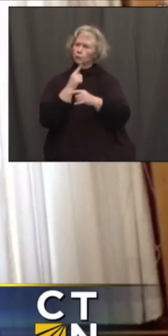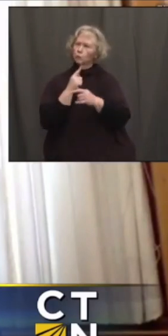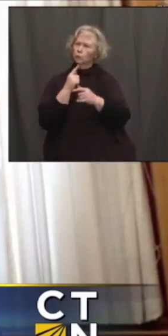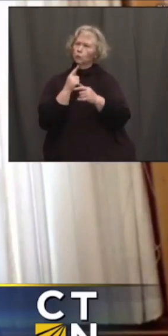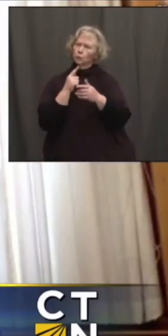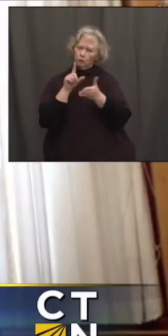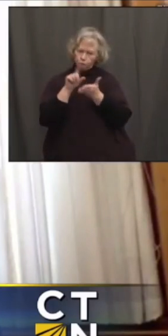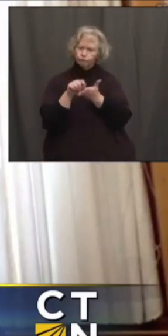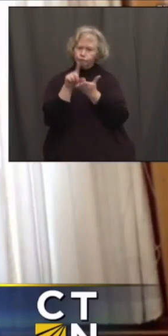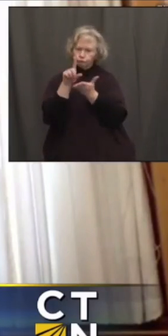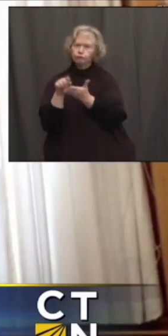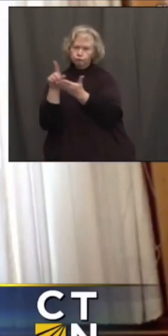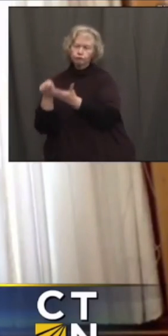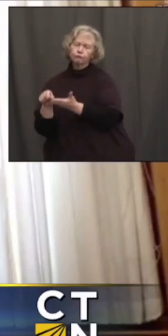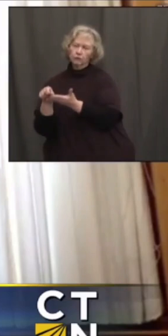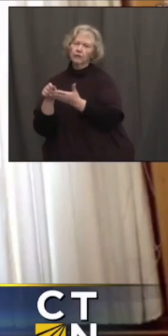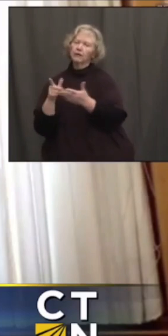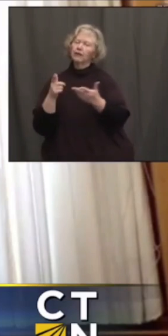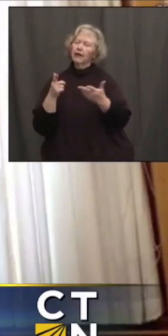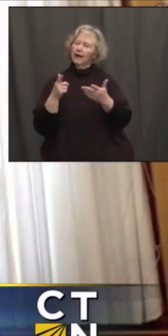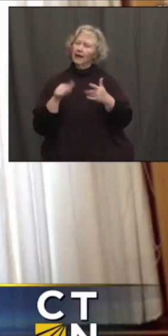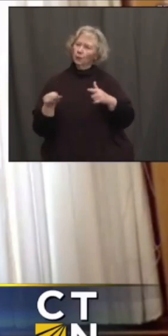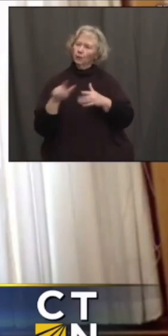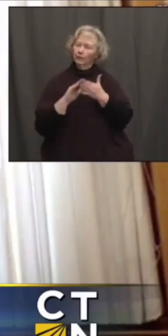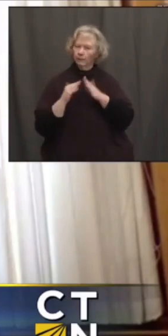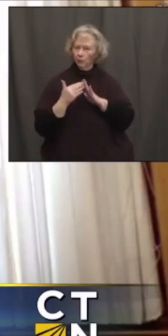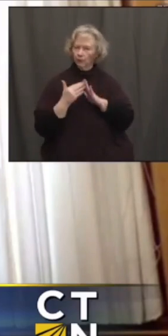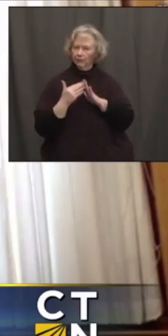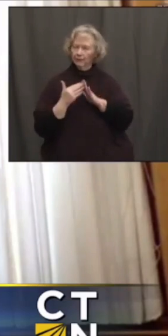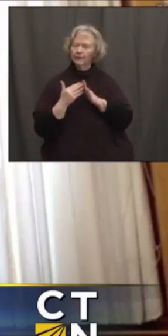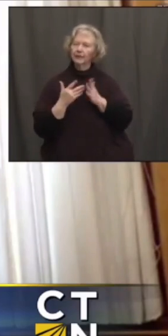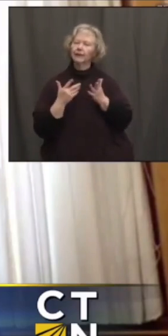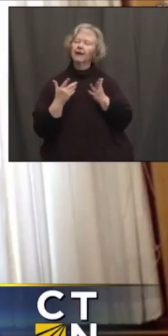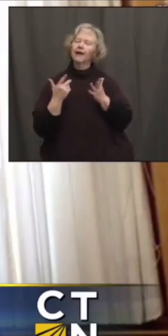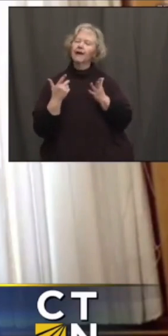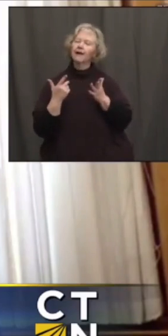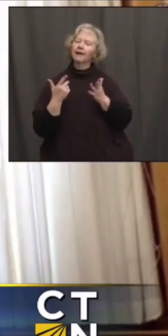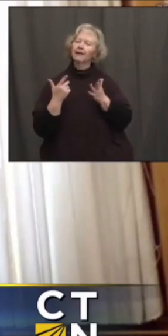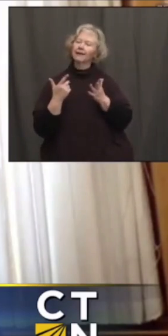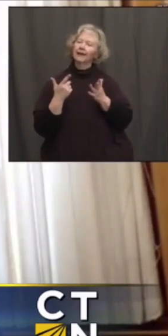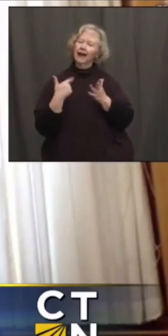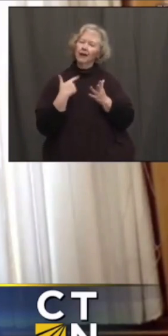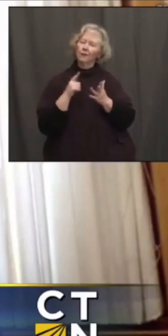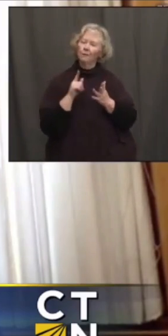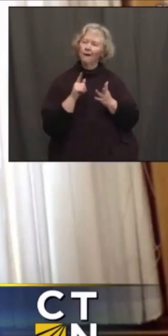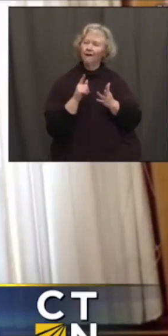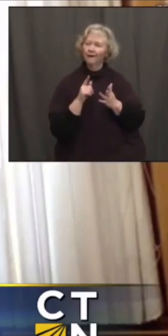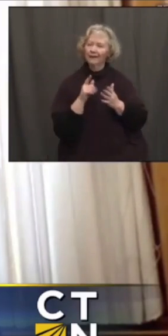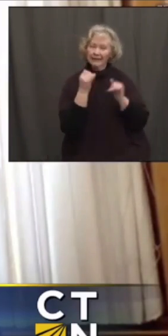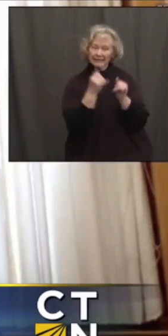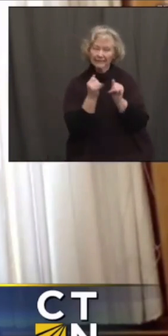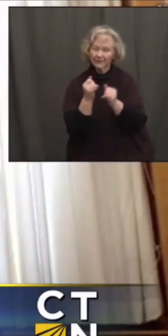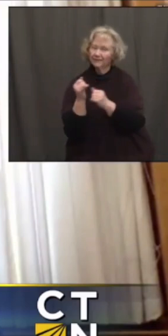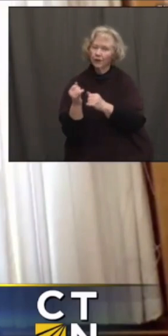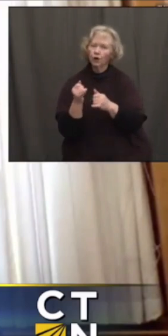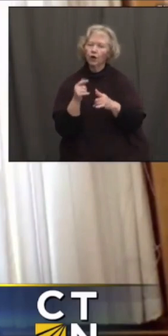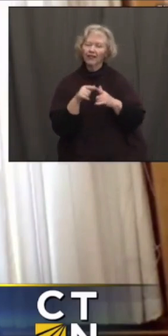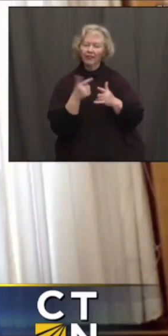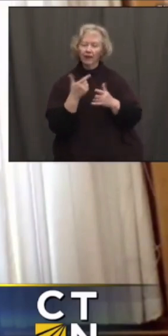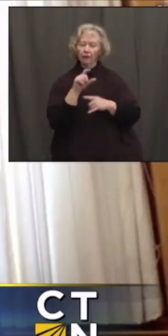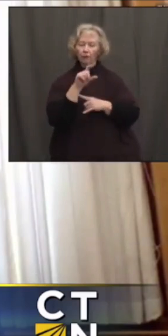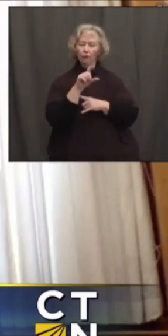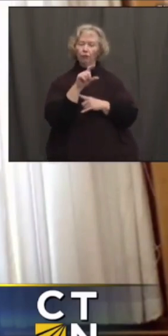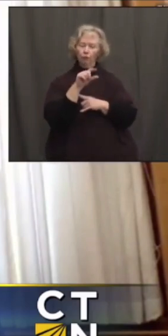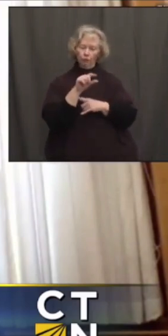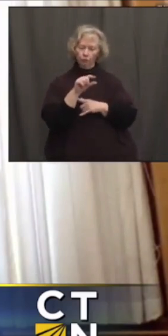our underserved communities, have the mass vaccination sites that can really get to the masses, but not spread it so thin and that you end up with a lot of doses